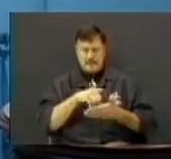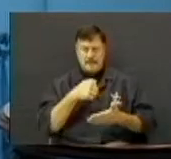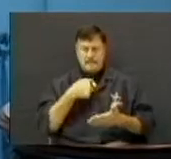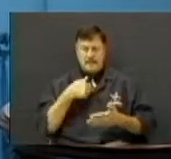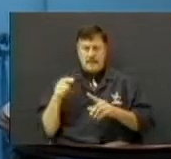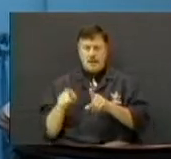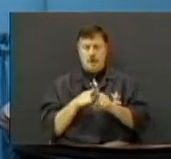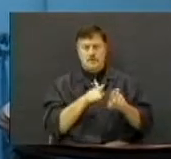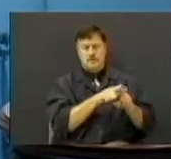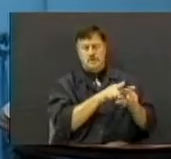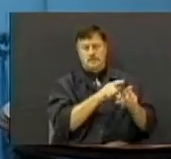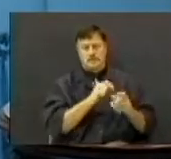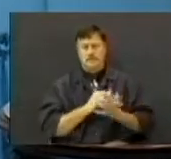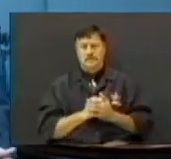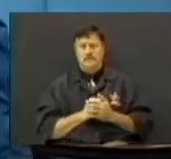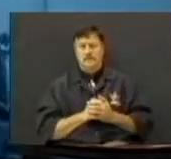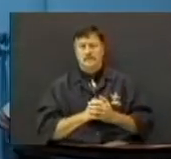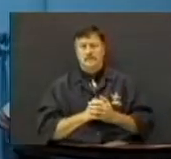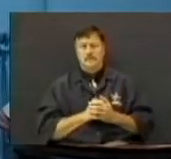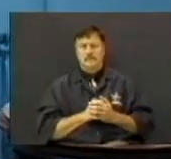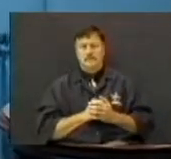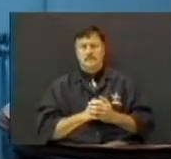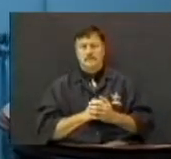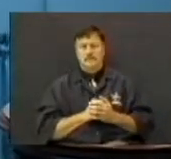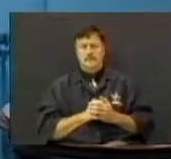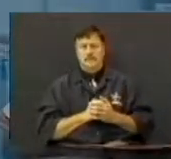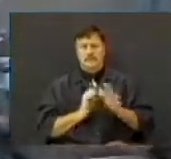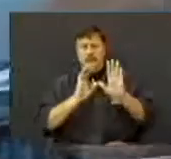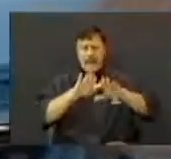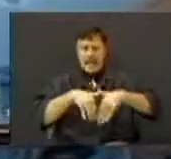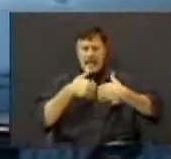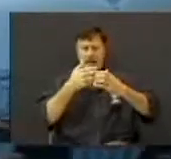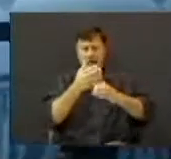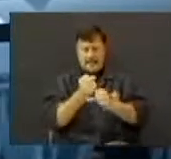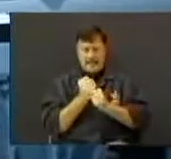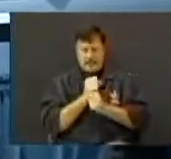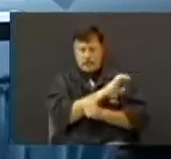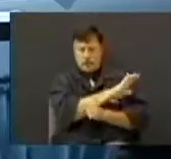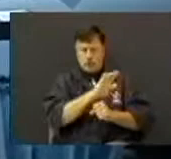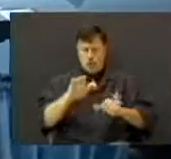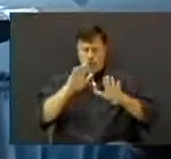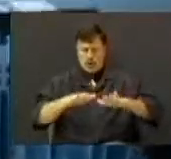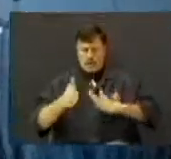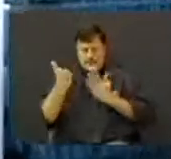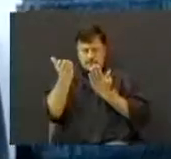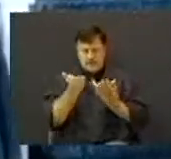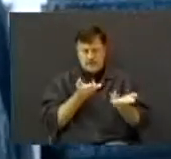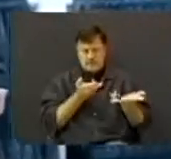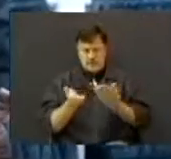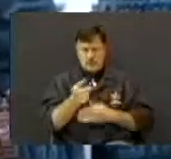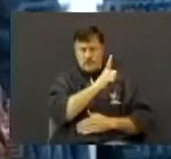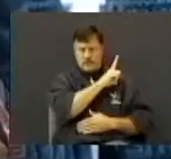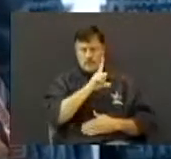also. By the way, you know how to get your children to serve God?